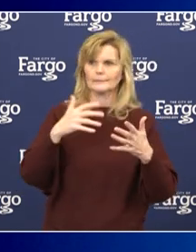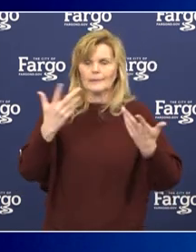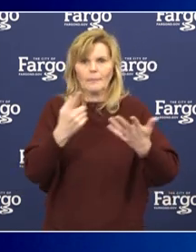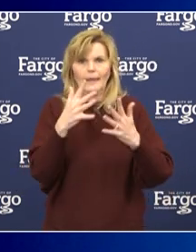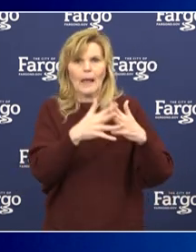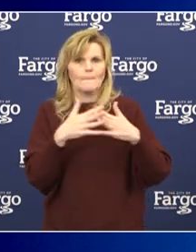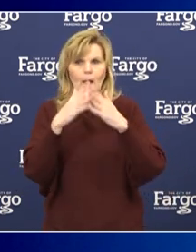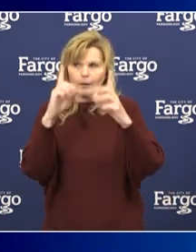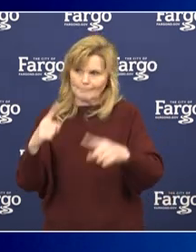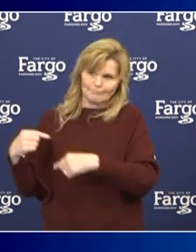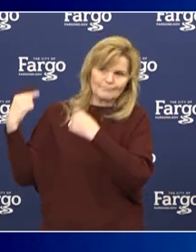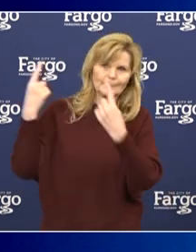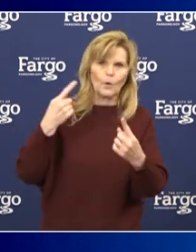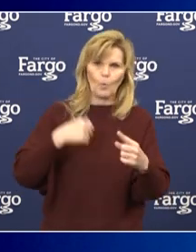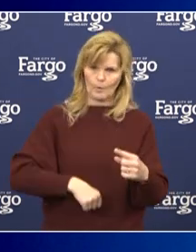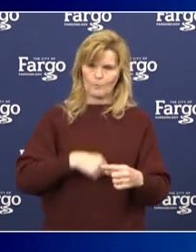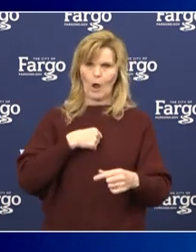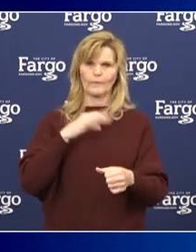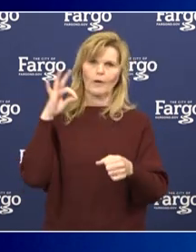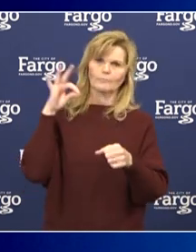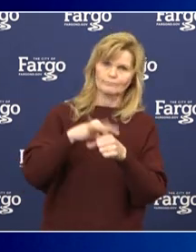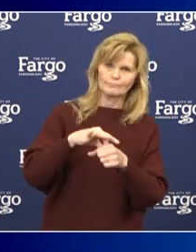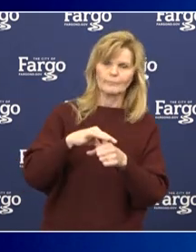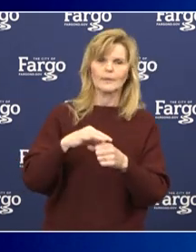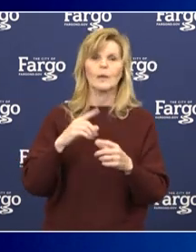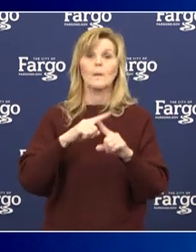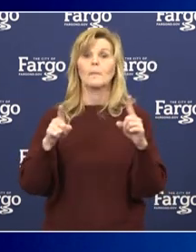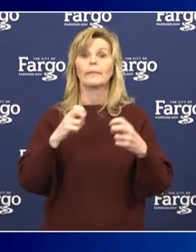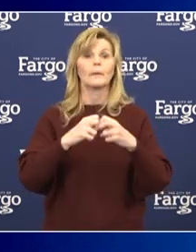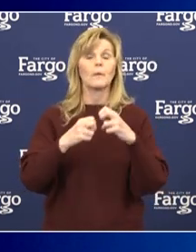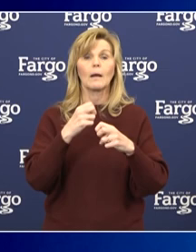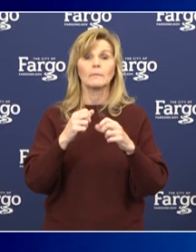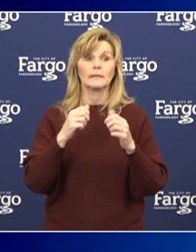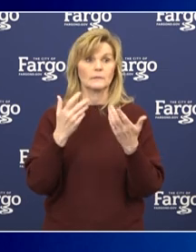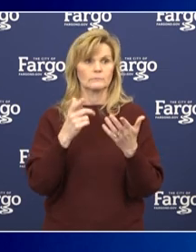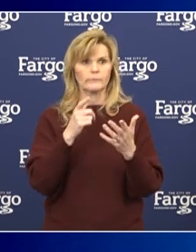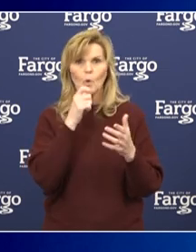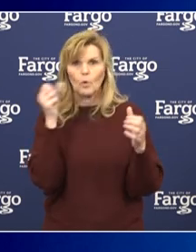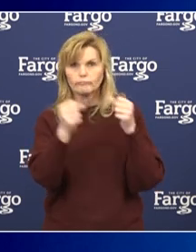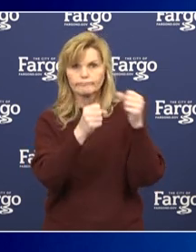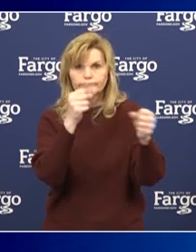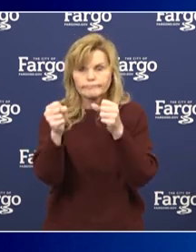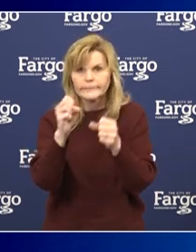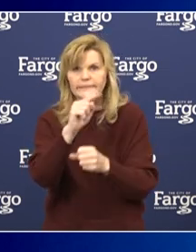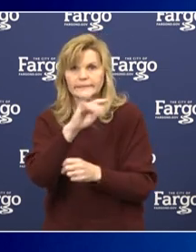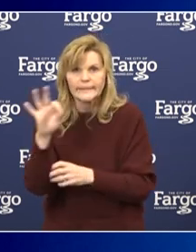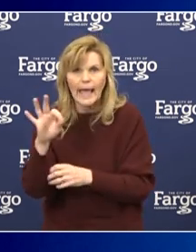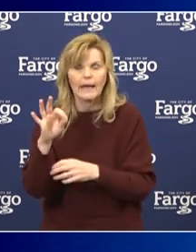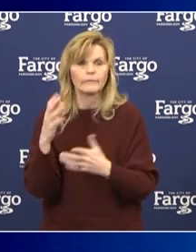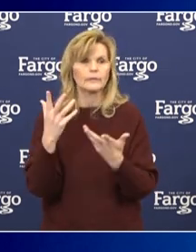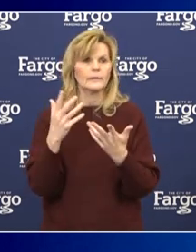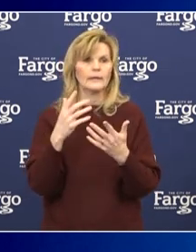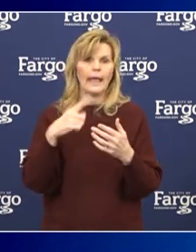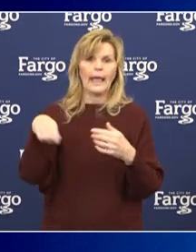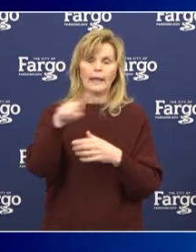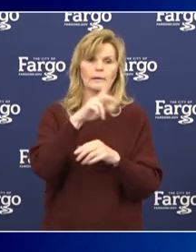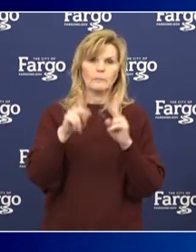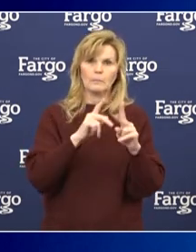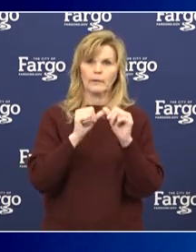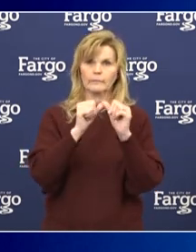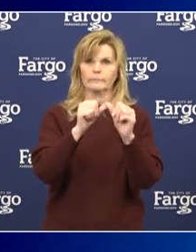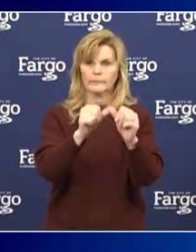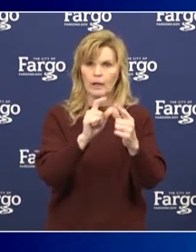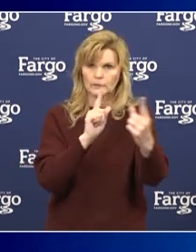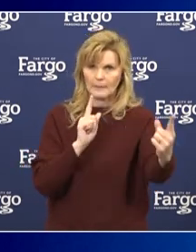we've done and take pride in. The issue we're having is being able to staff them and being able to make sure people that attend are safe. Two